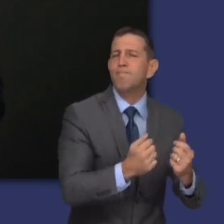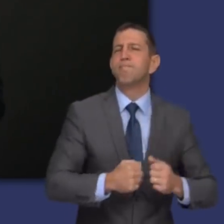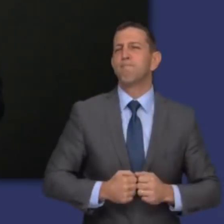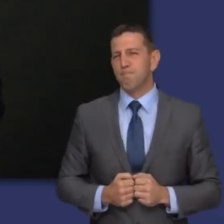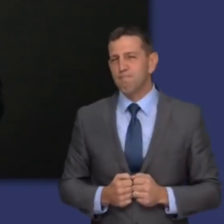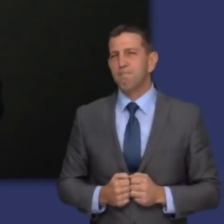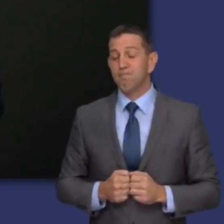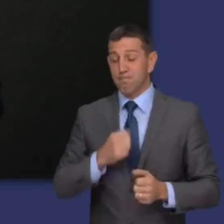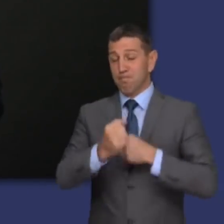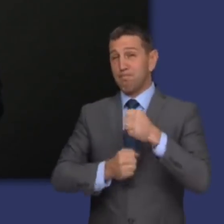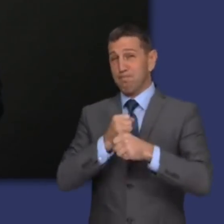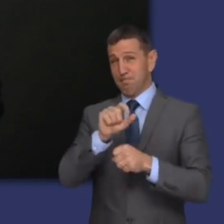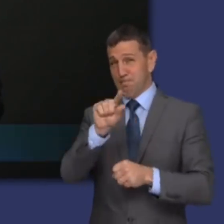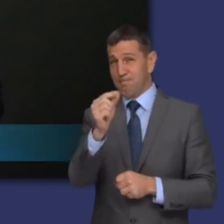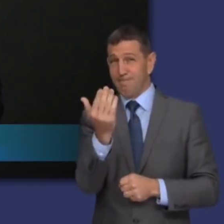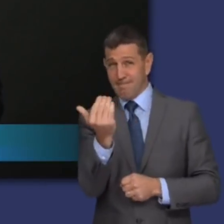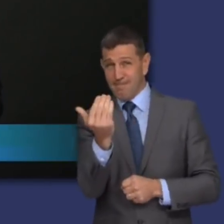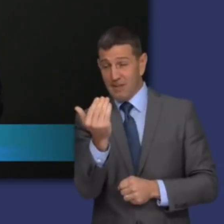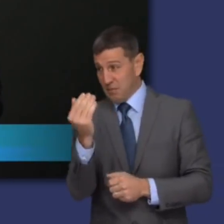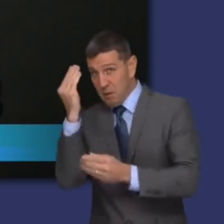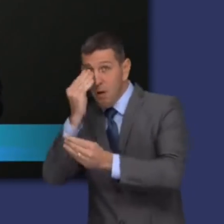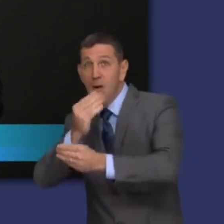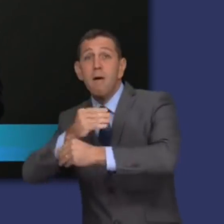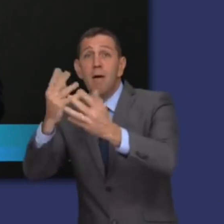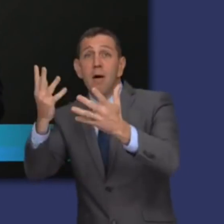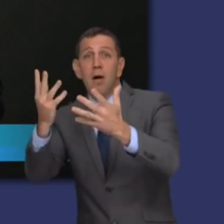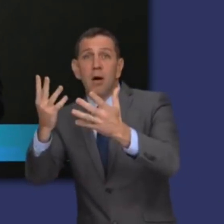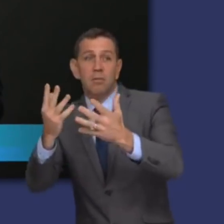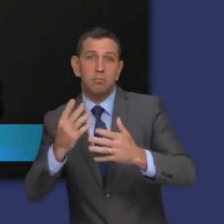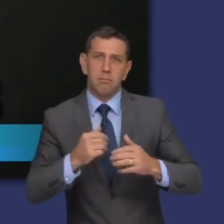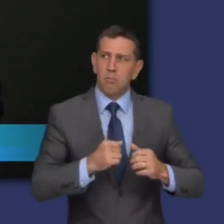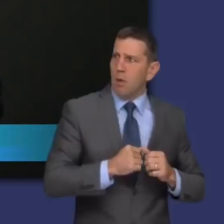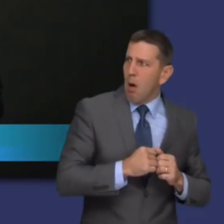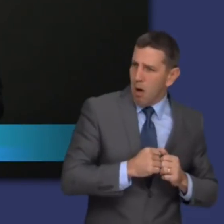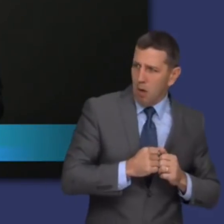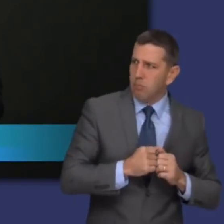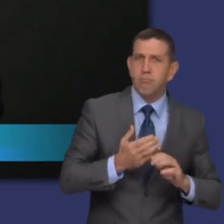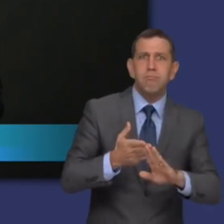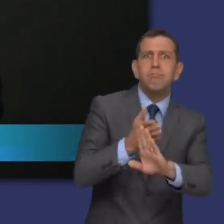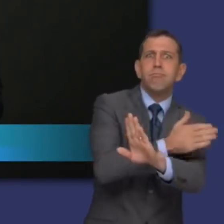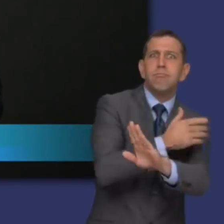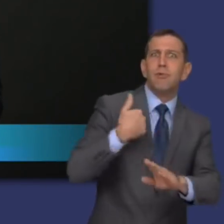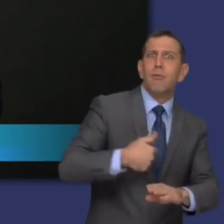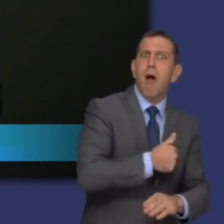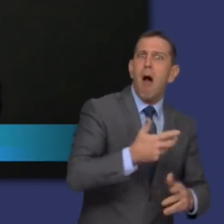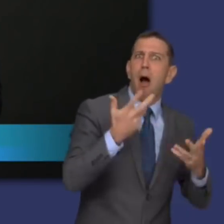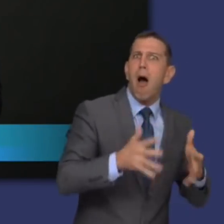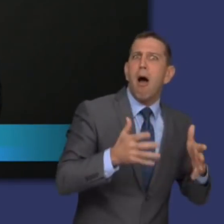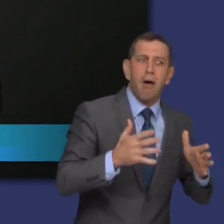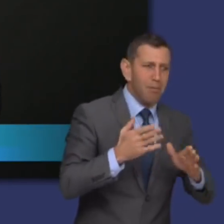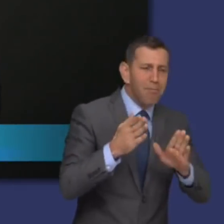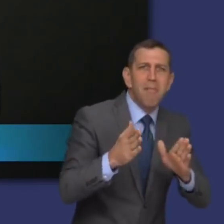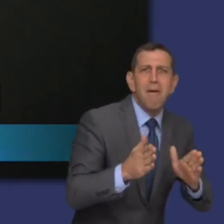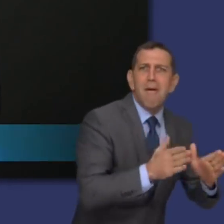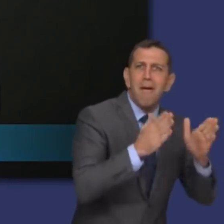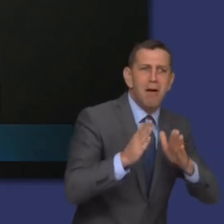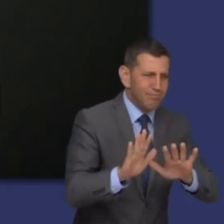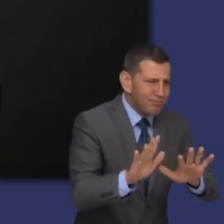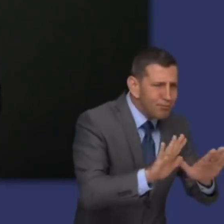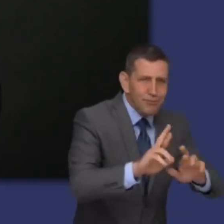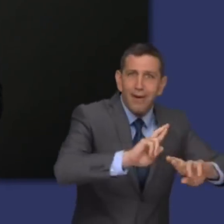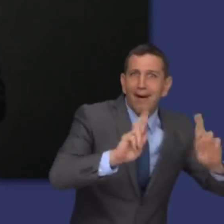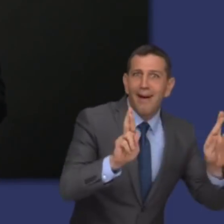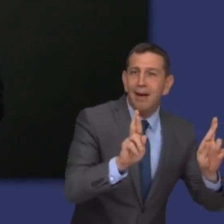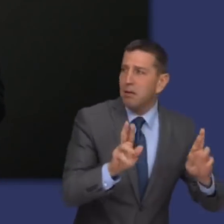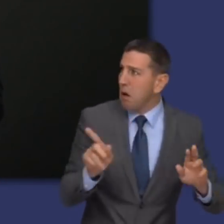the announcement was made in 2015, plans were very well advanced. This meant that we needed to put the project on hold